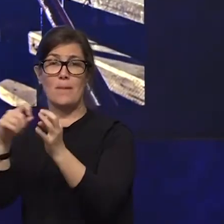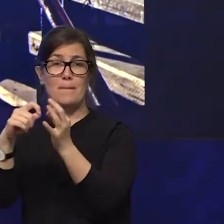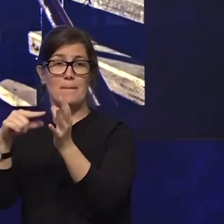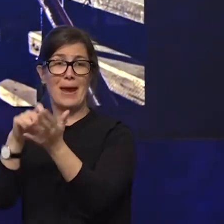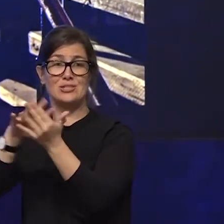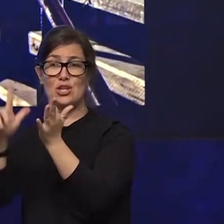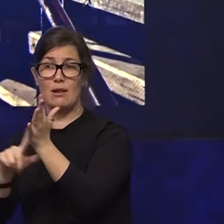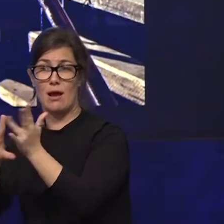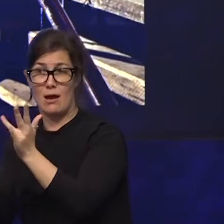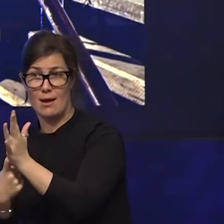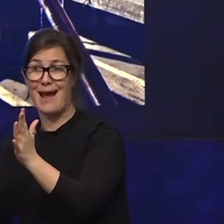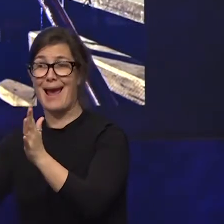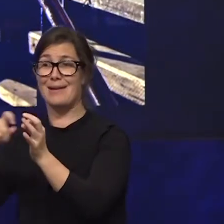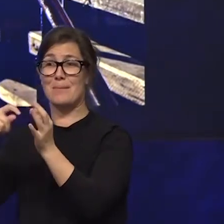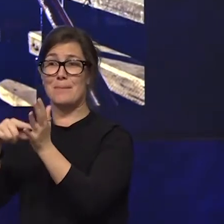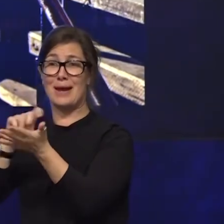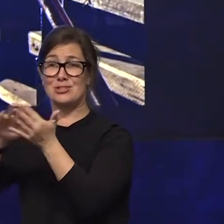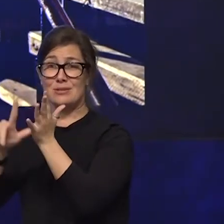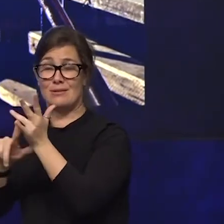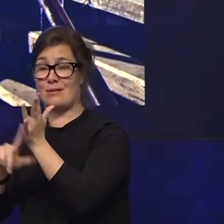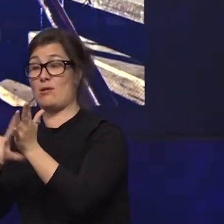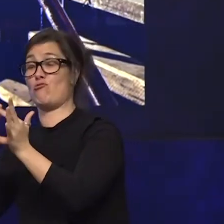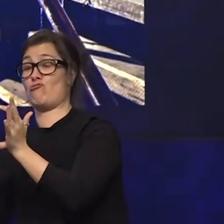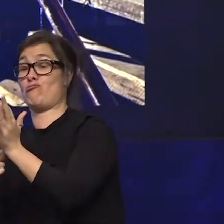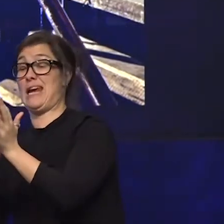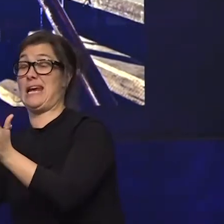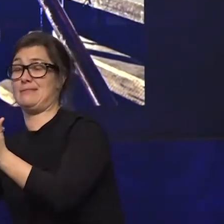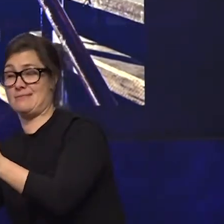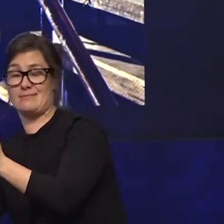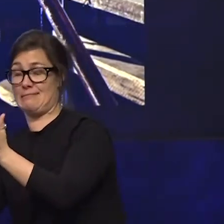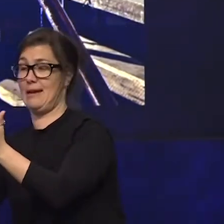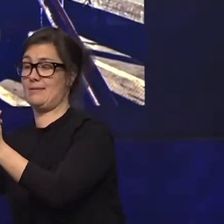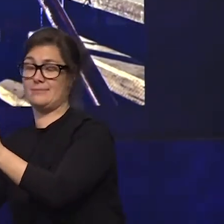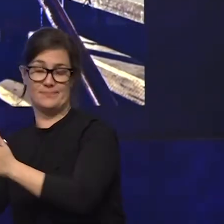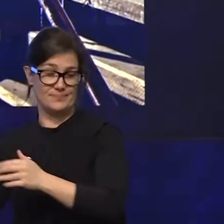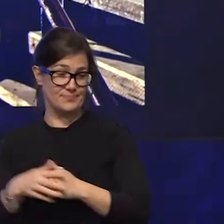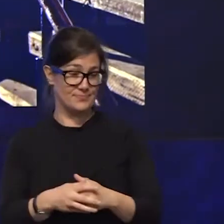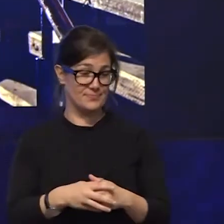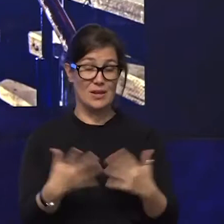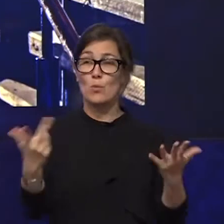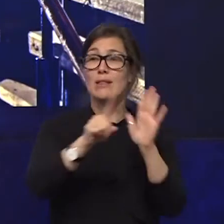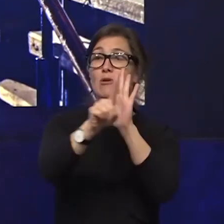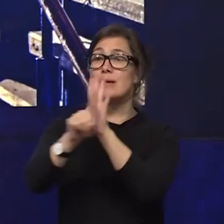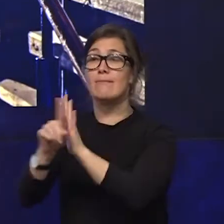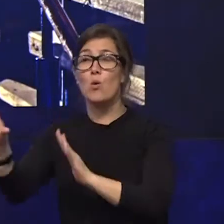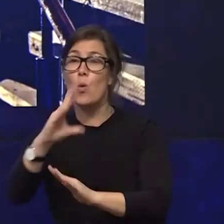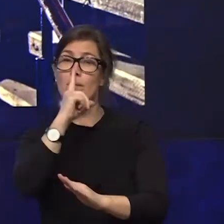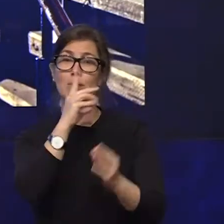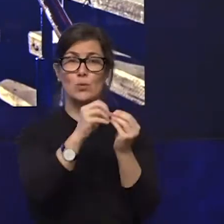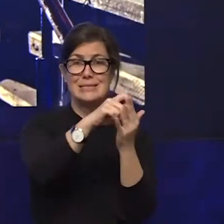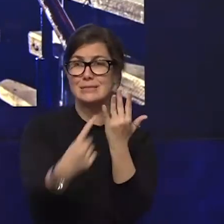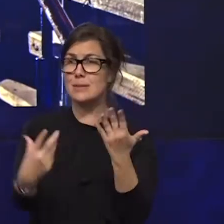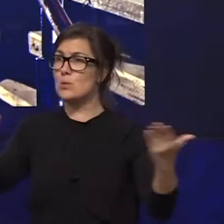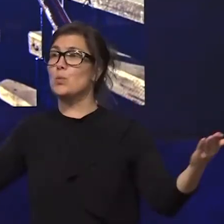my reality tv bases i think it's an important conversation to have where are the representations of all people with